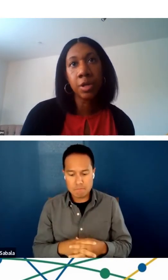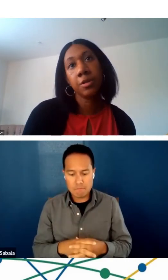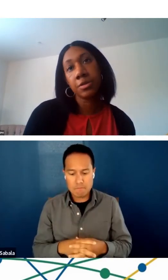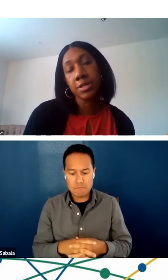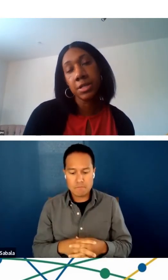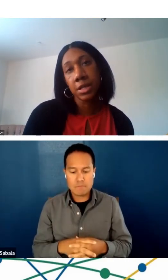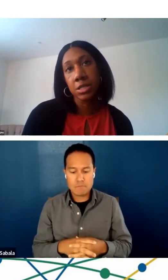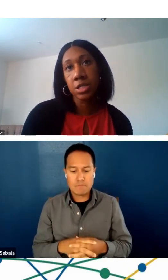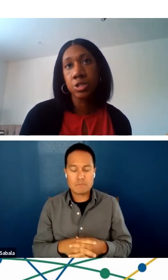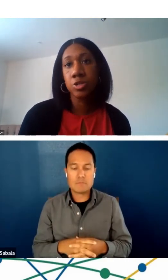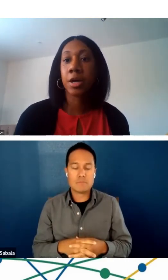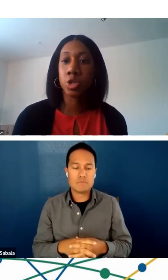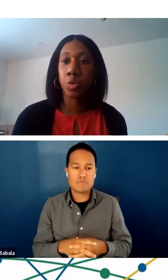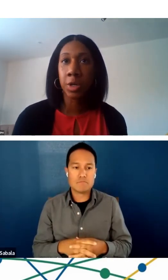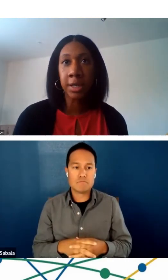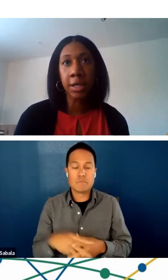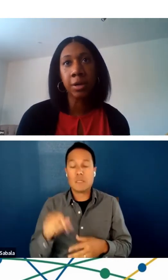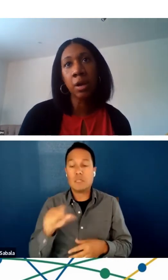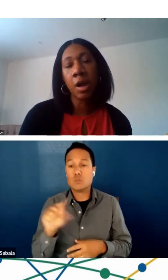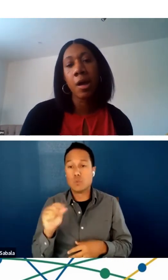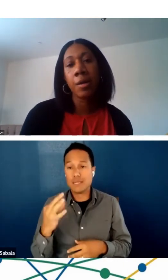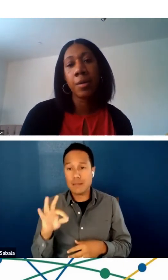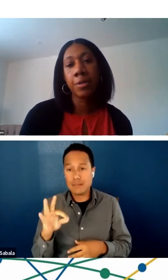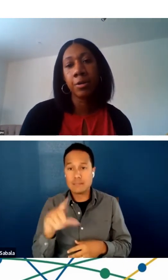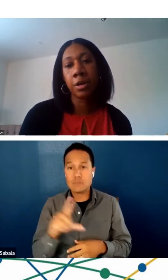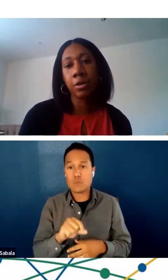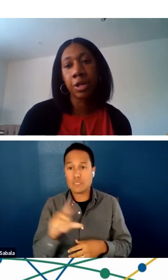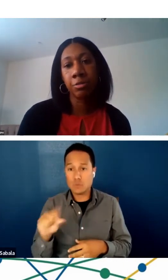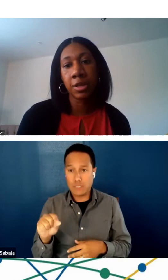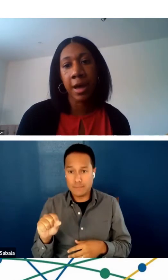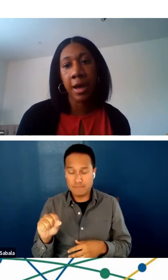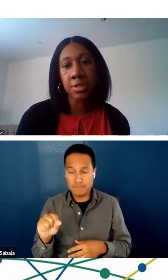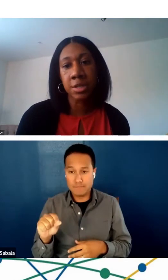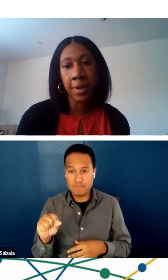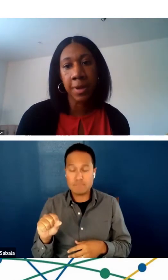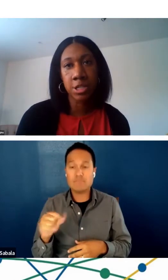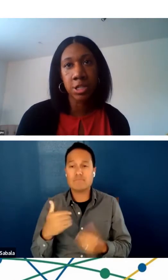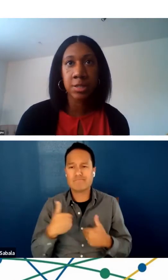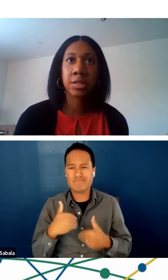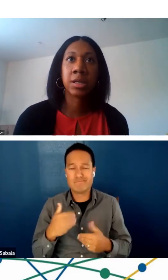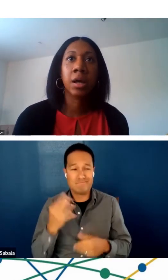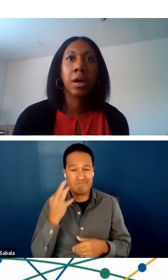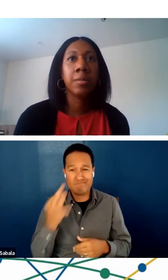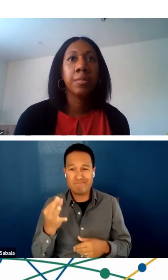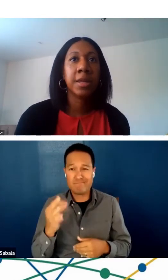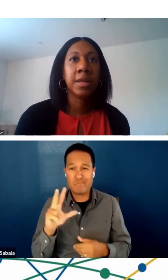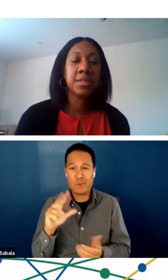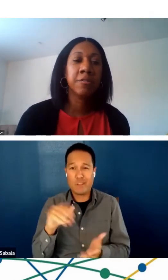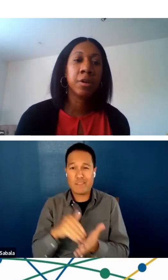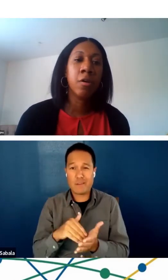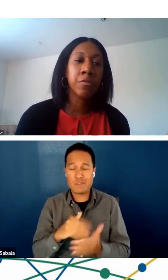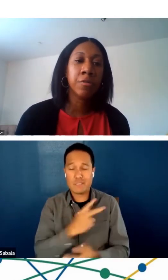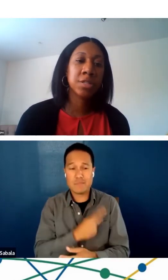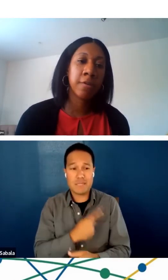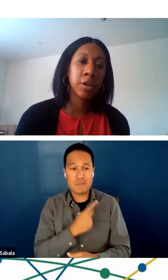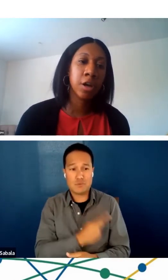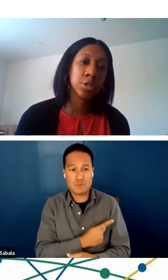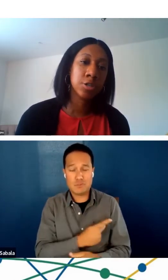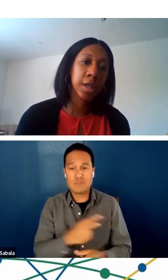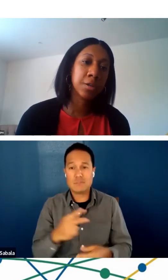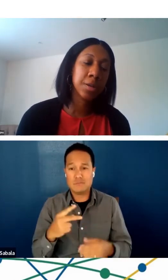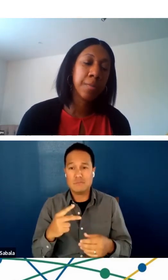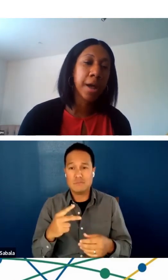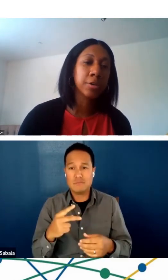In 2019-2020 year, there are nearly 3,000 patients that saved over